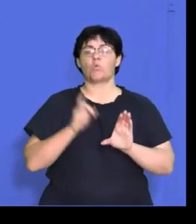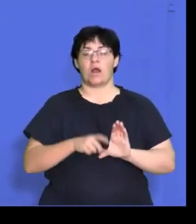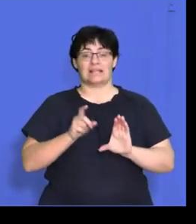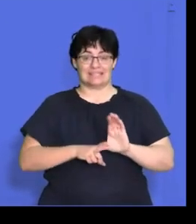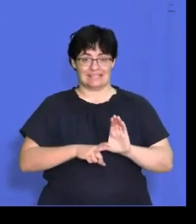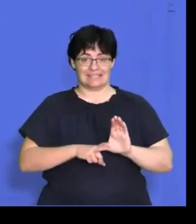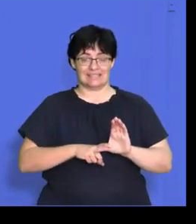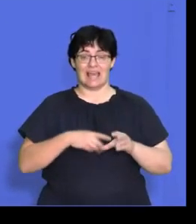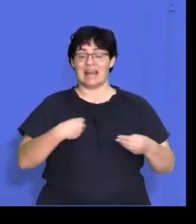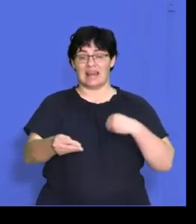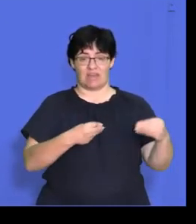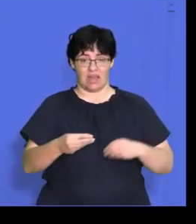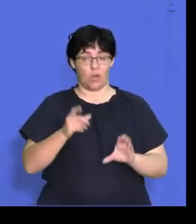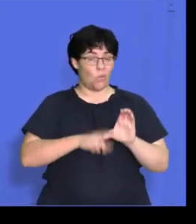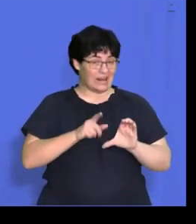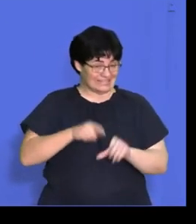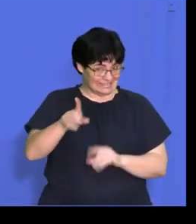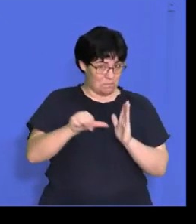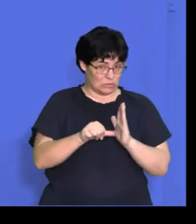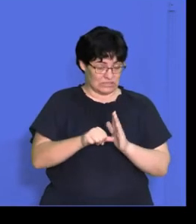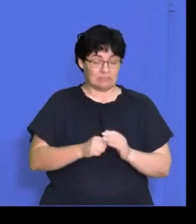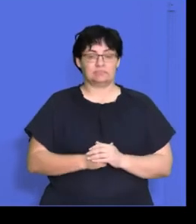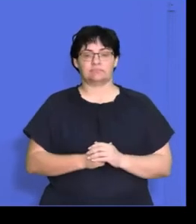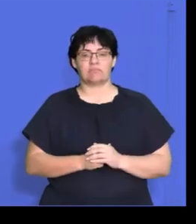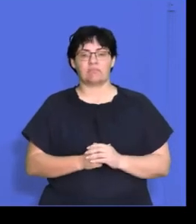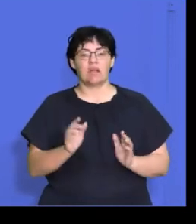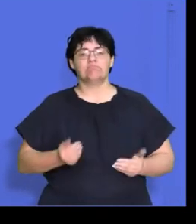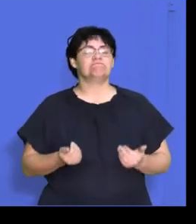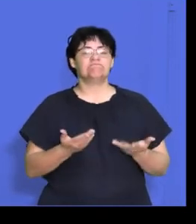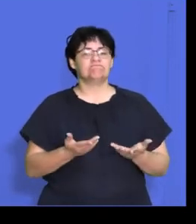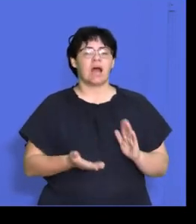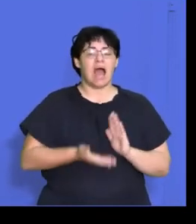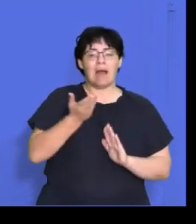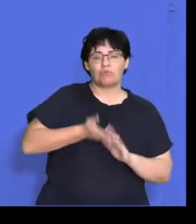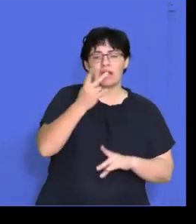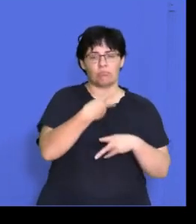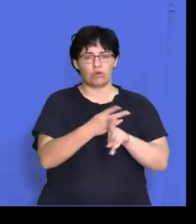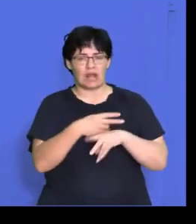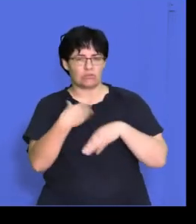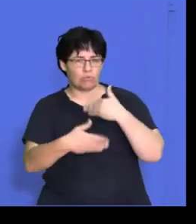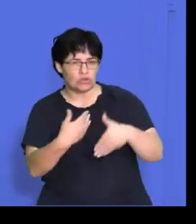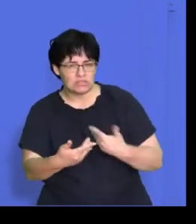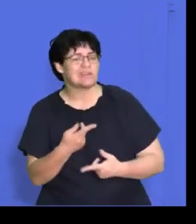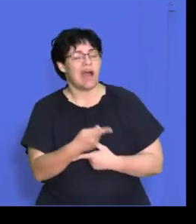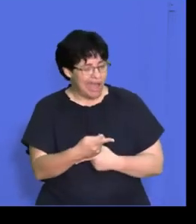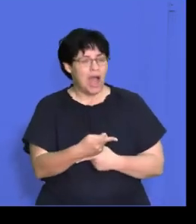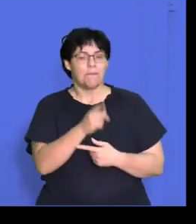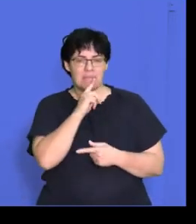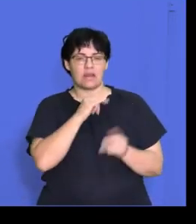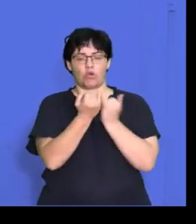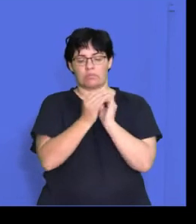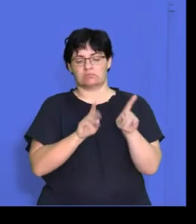leather, So quality is our key term there. They often upgrade their production processes to stay ahead of their